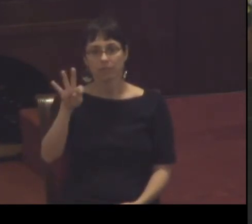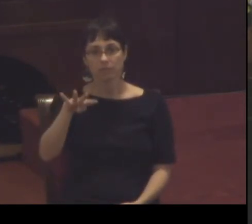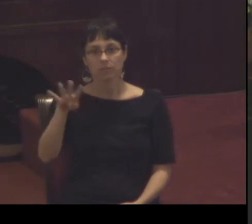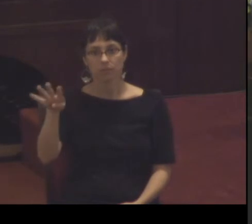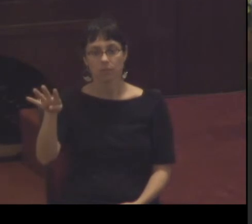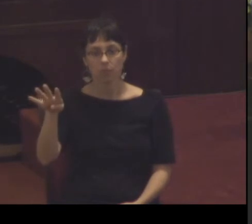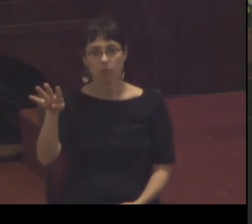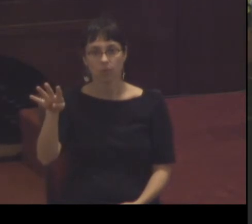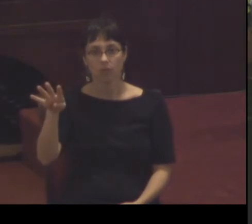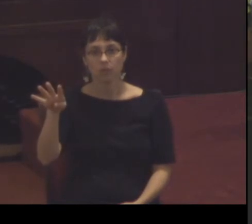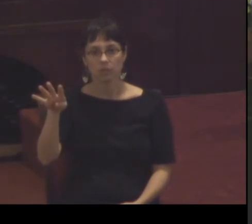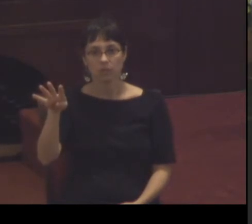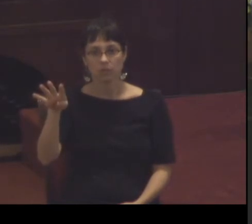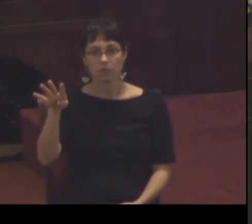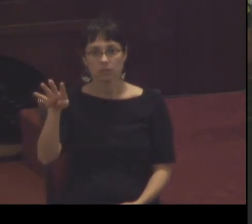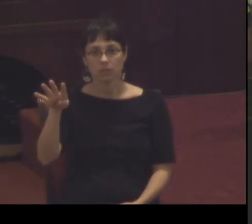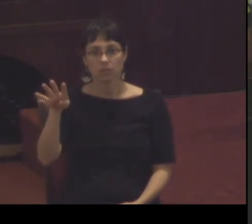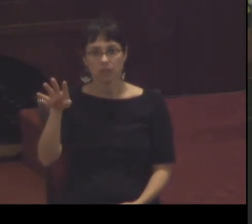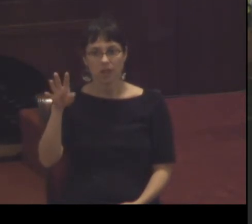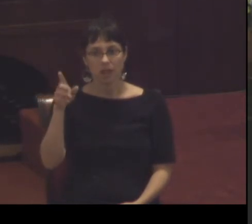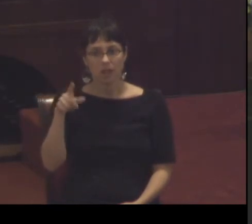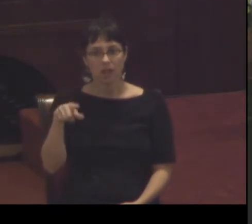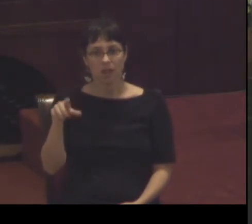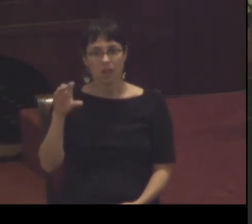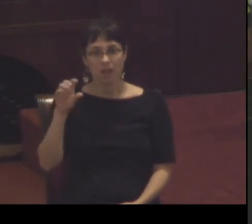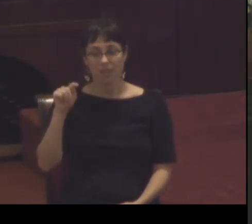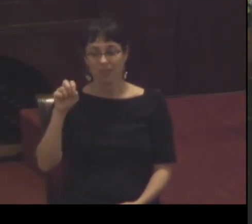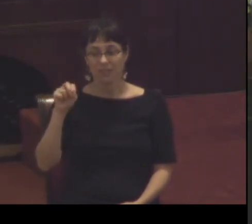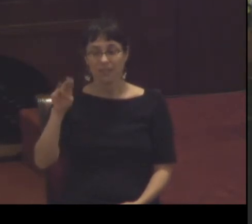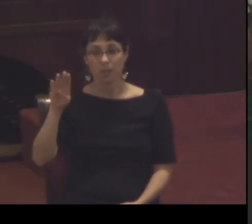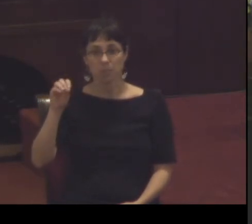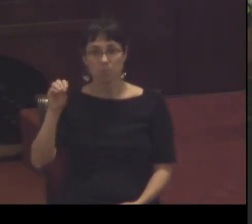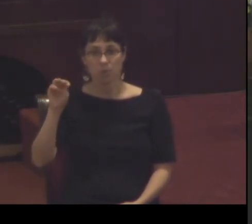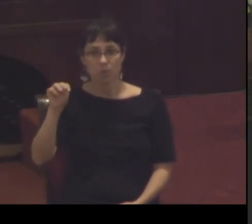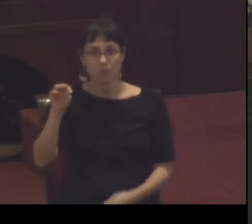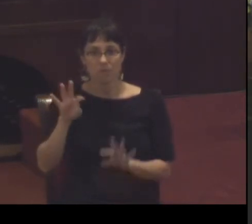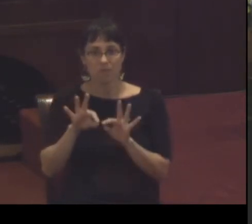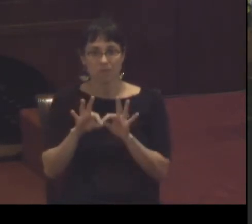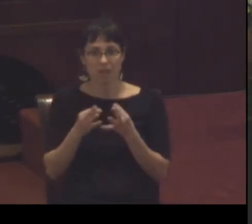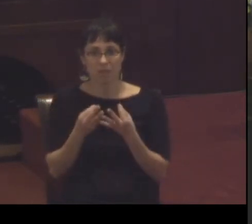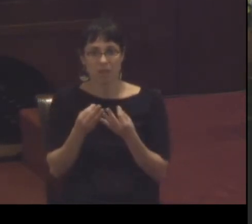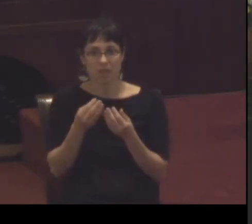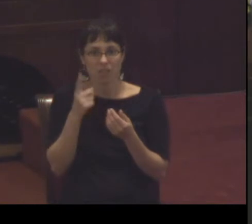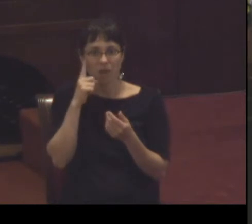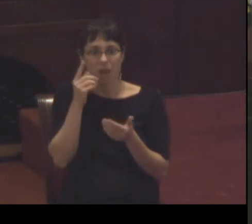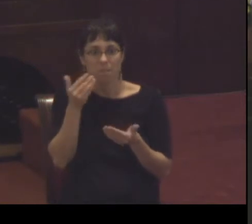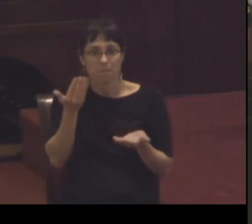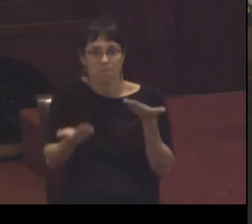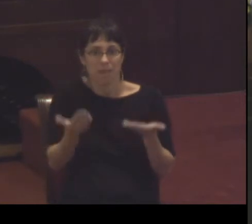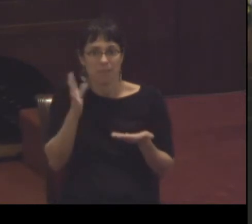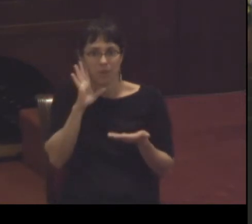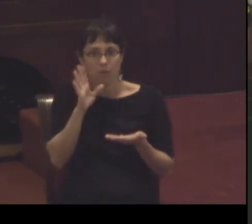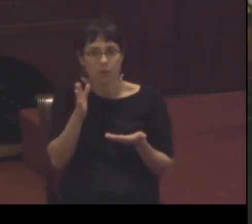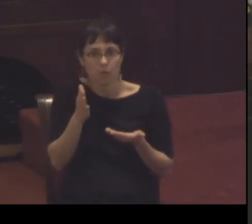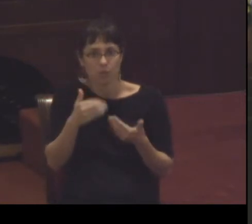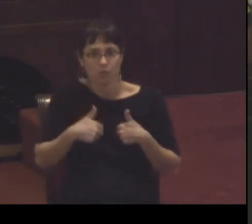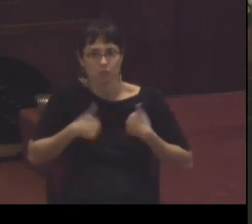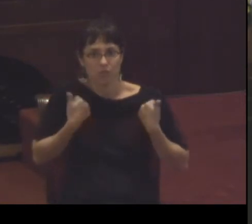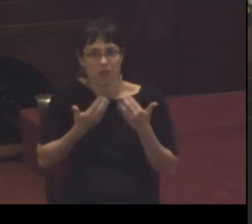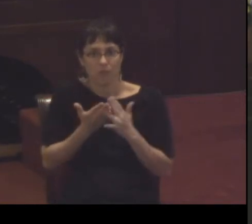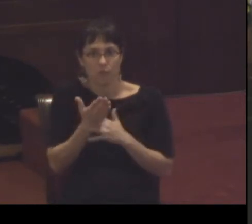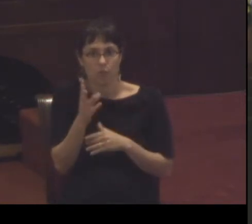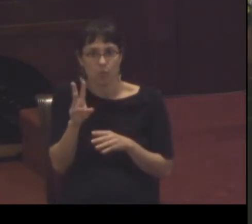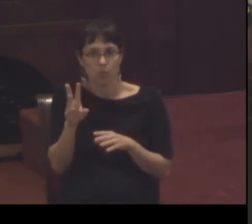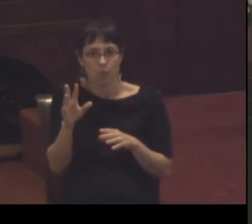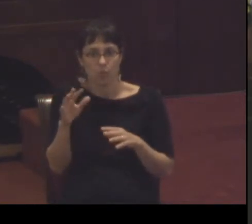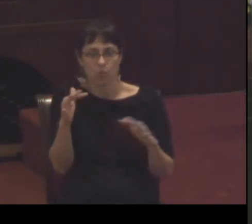when it looked like they might just make it through the war there a Dutch informant gave them away and